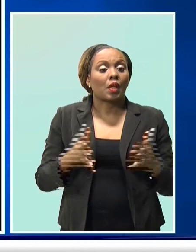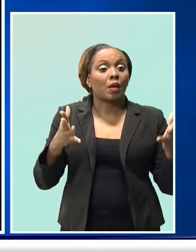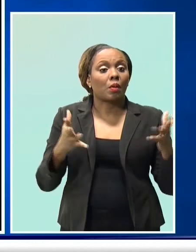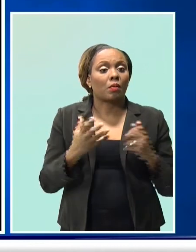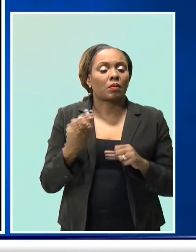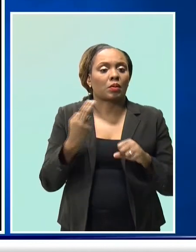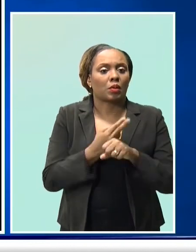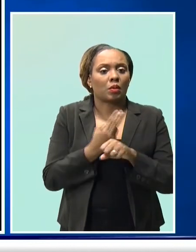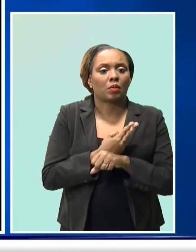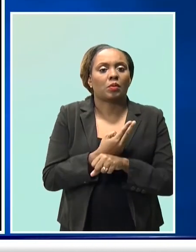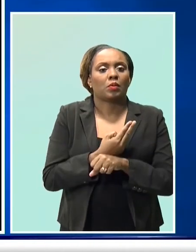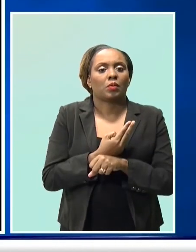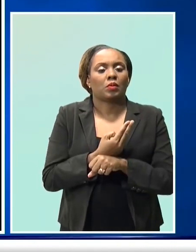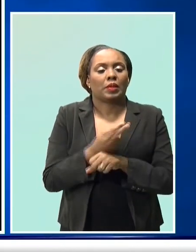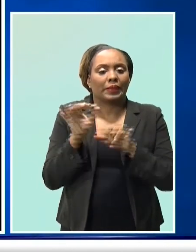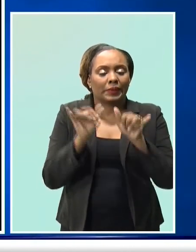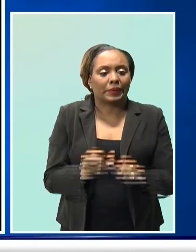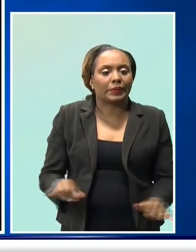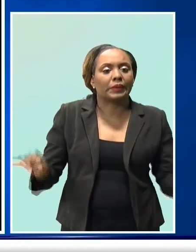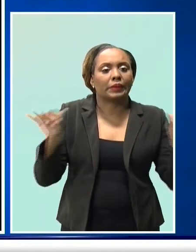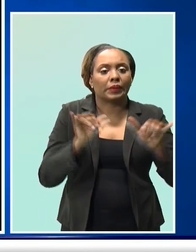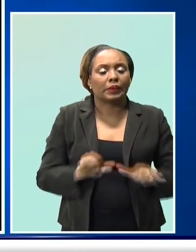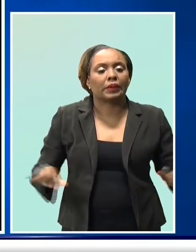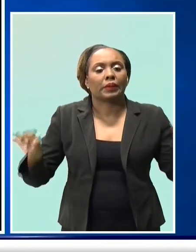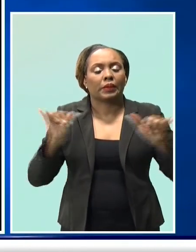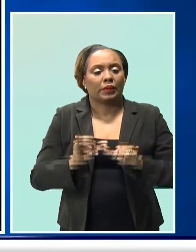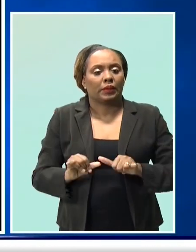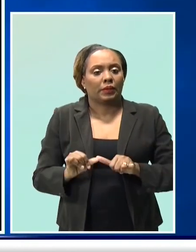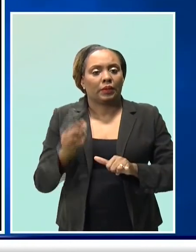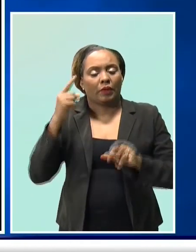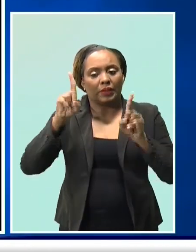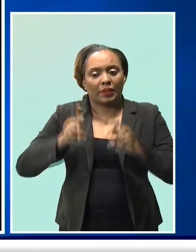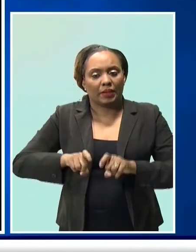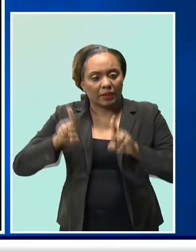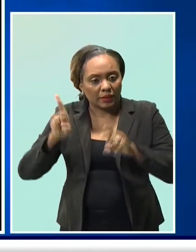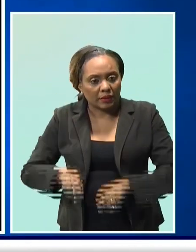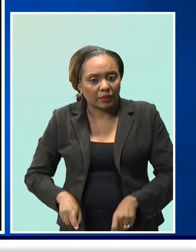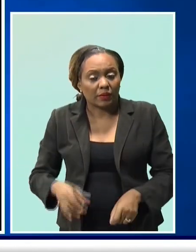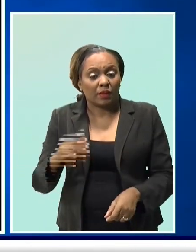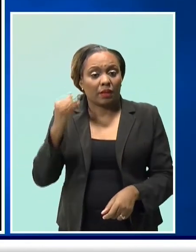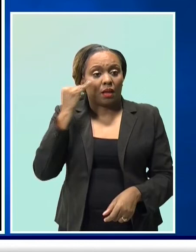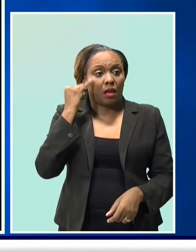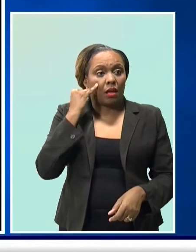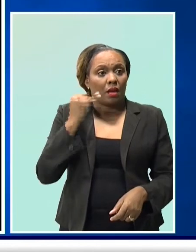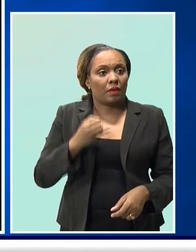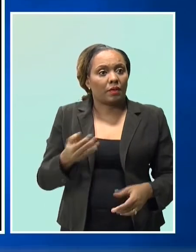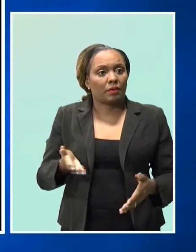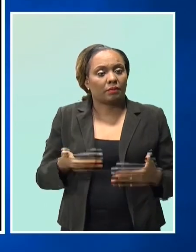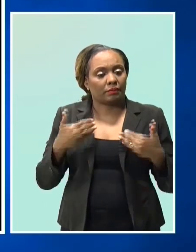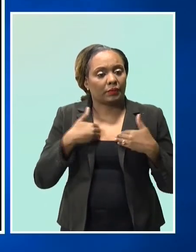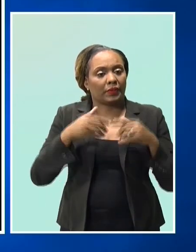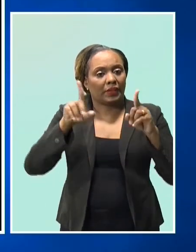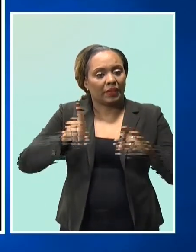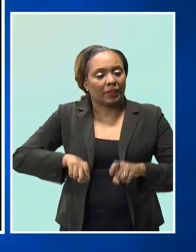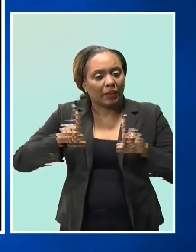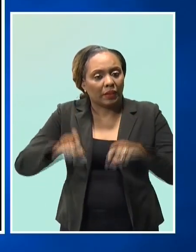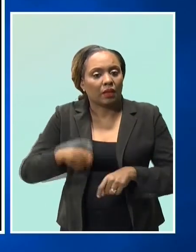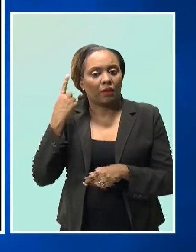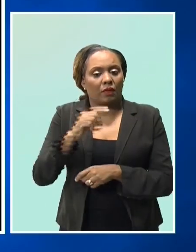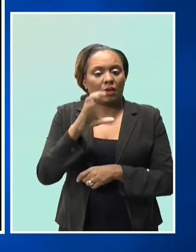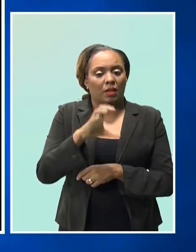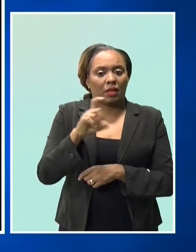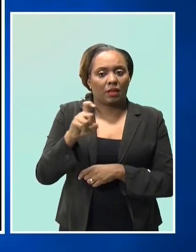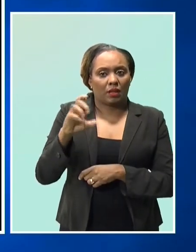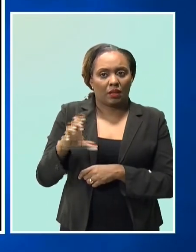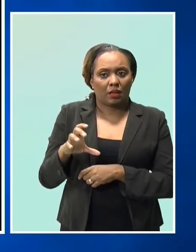because the principle of assessment requires that if you're administering a public examination such as CXC, and